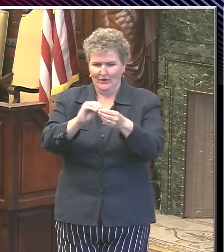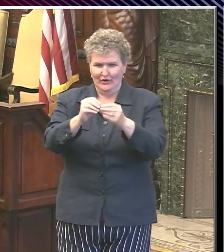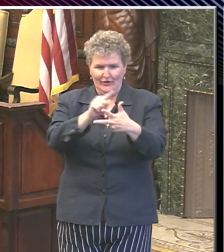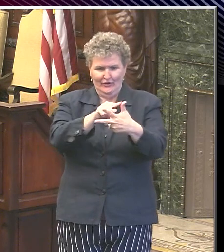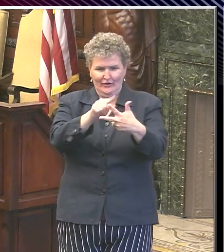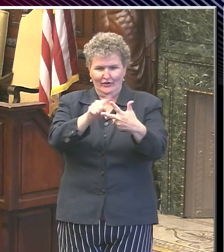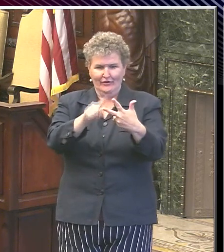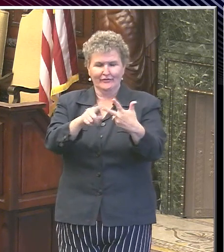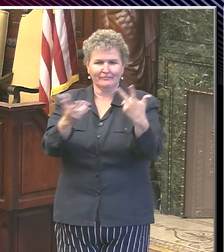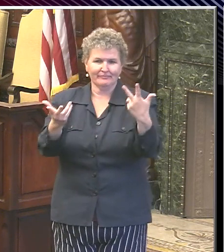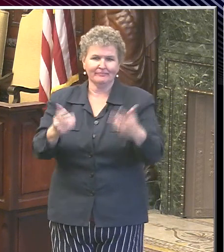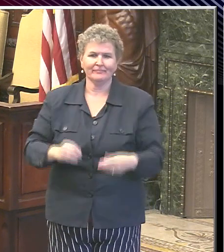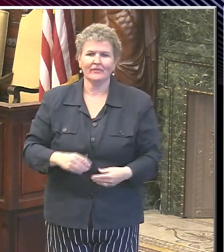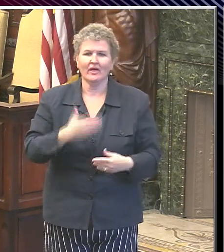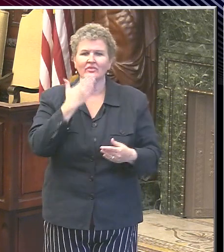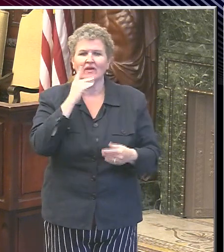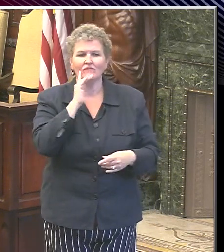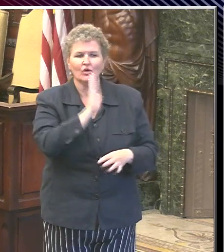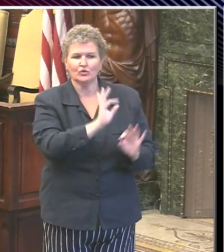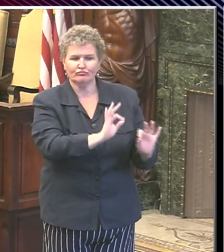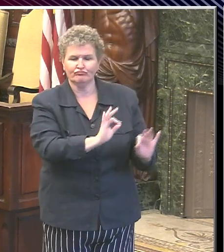Alright, thank you for your time, appreciate it.